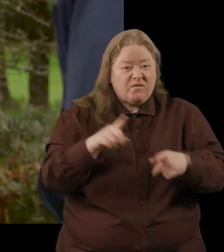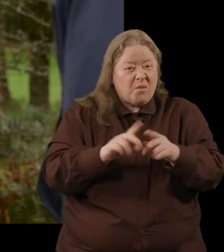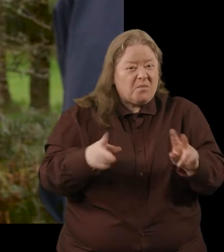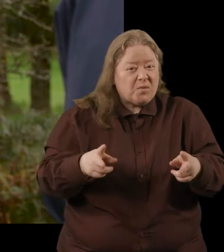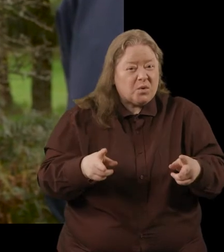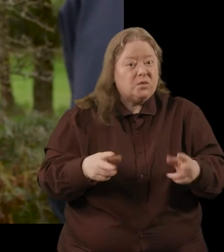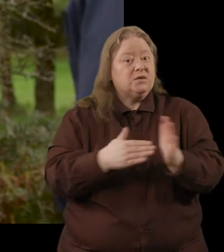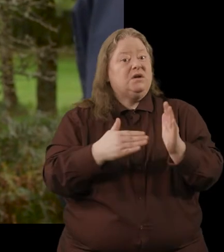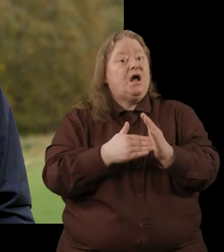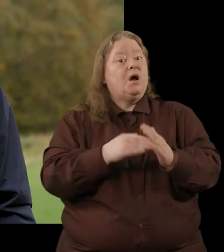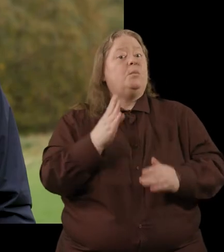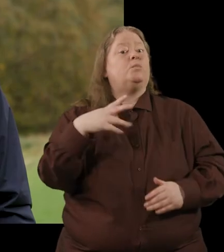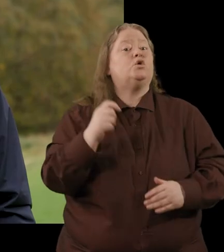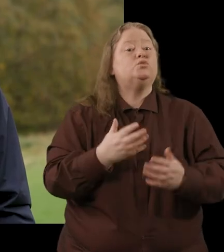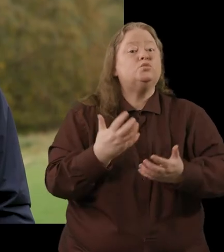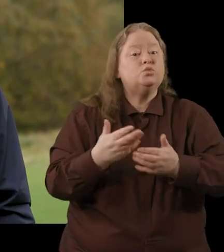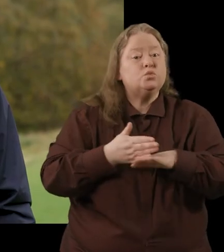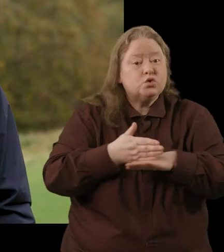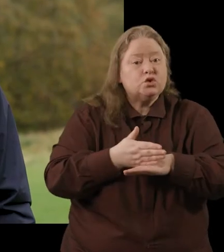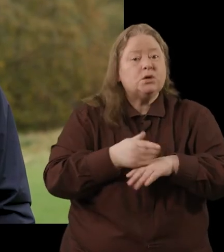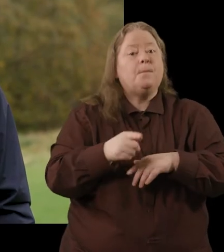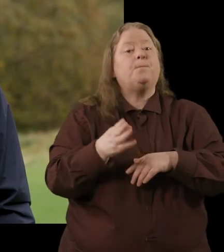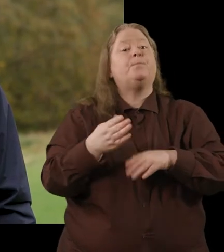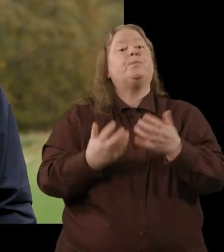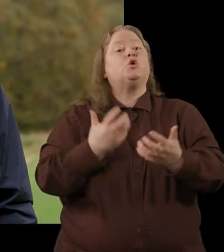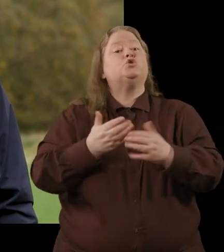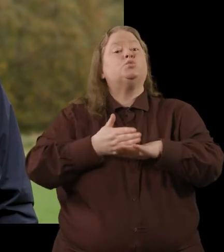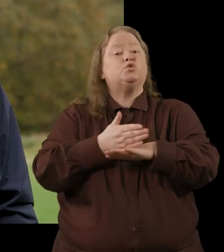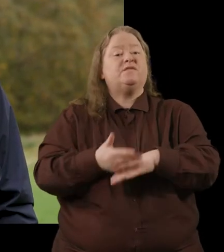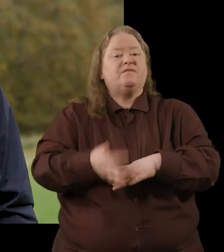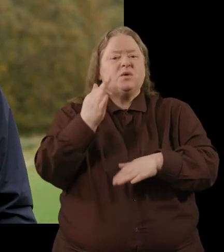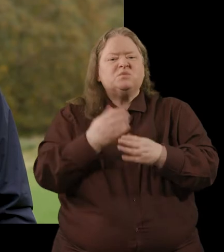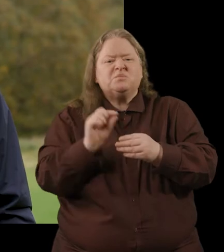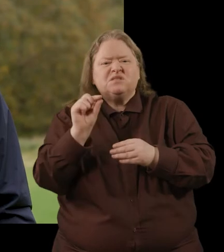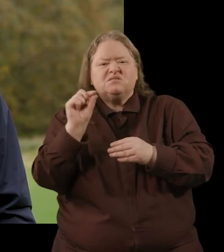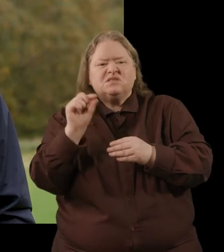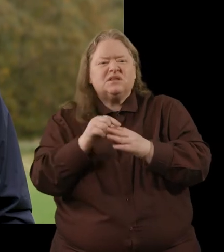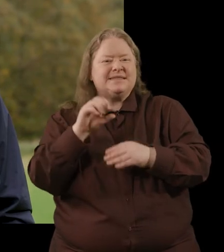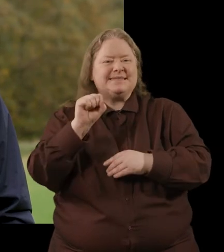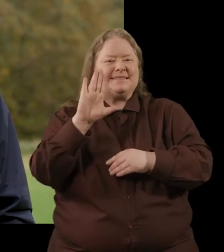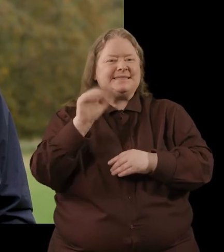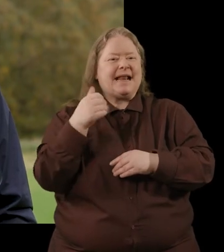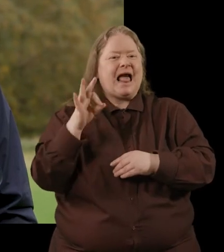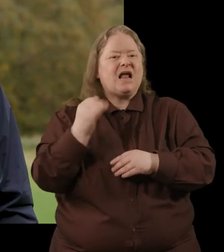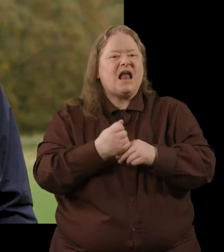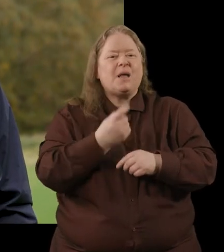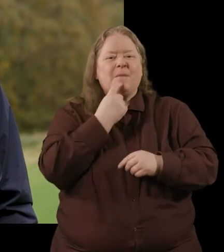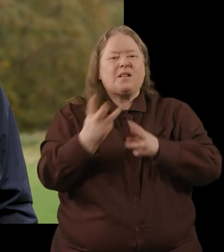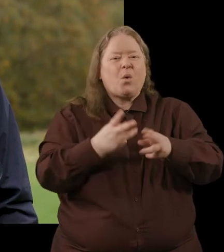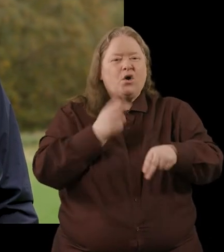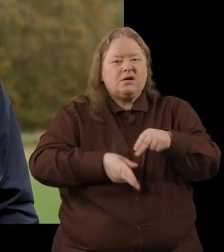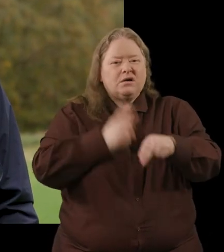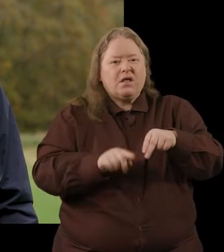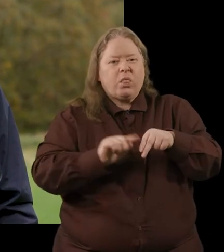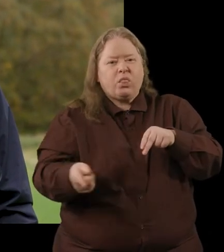Yeah, so burnt wood and the burnt wood was found along with bits of what's called slag or metalworking waste